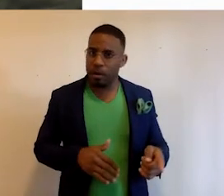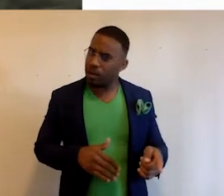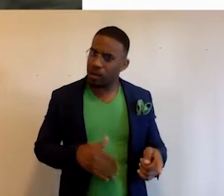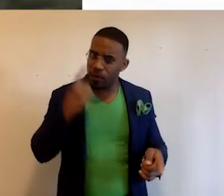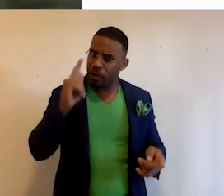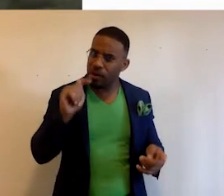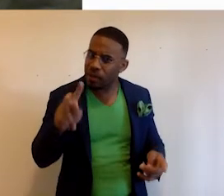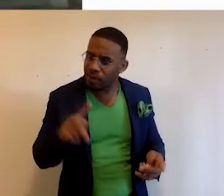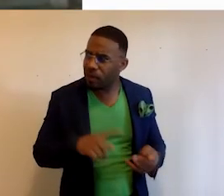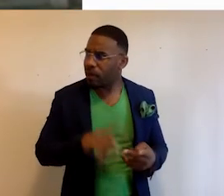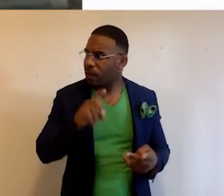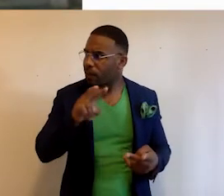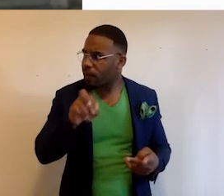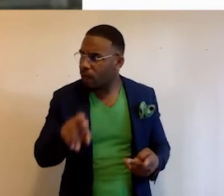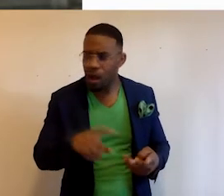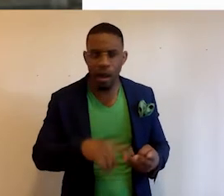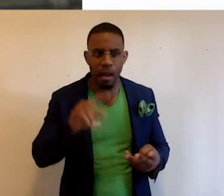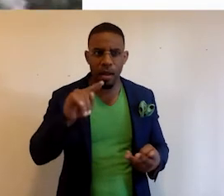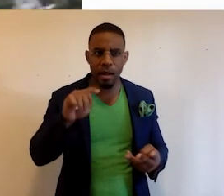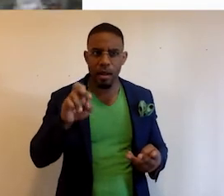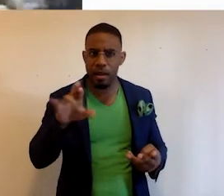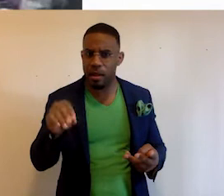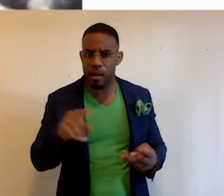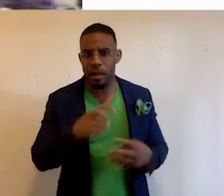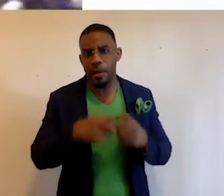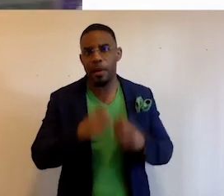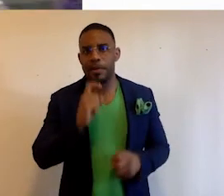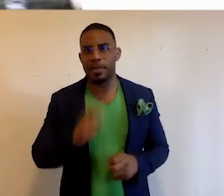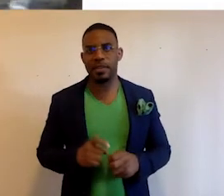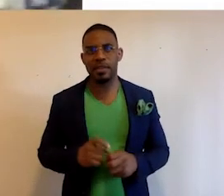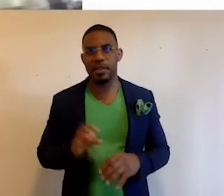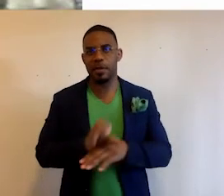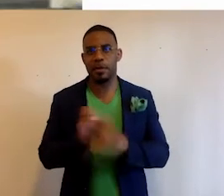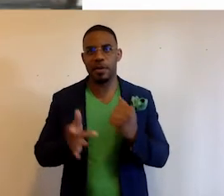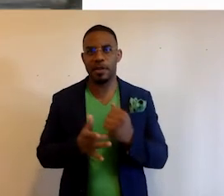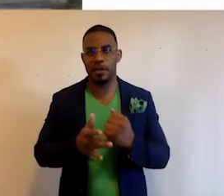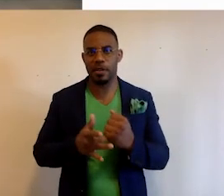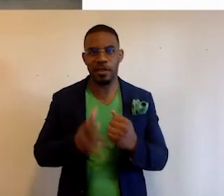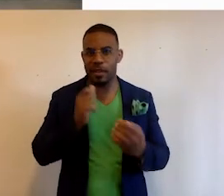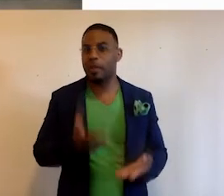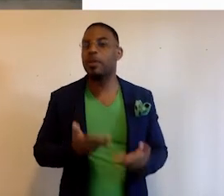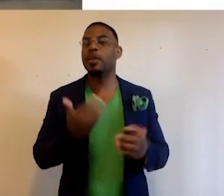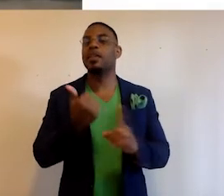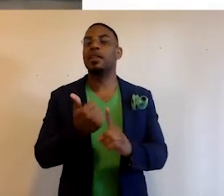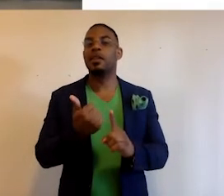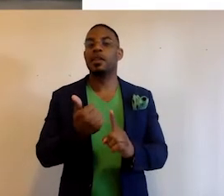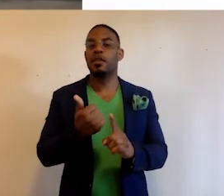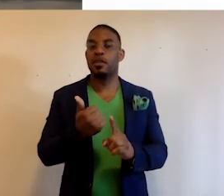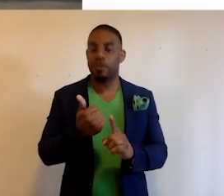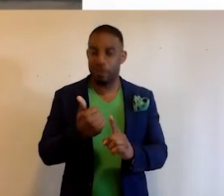televisions, VCRs, stereos. The problem is that computer technology has not presented itself as being